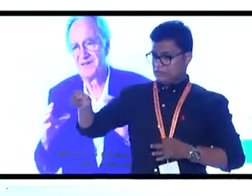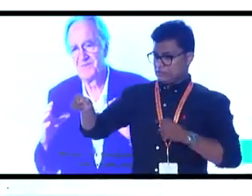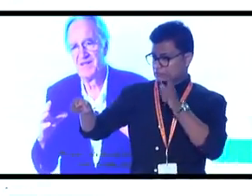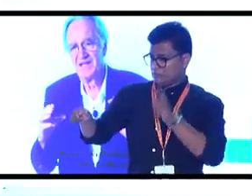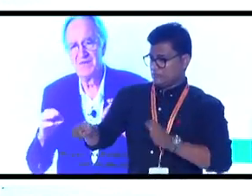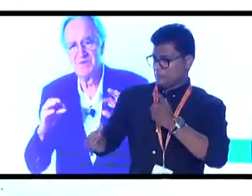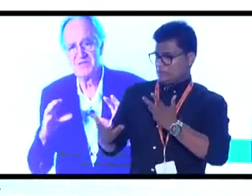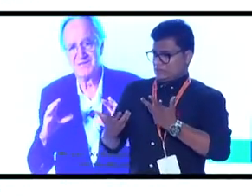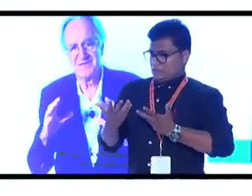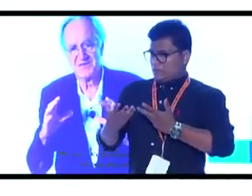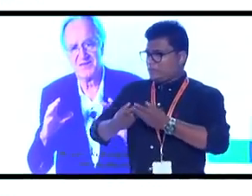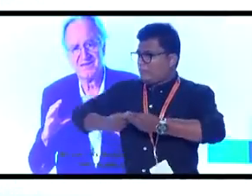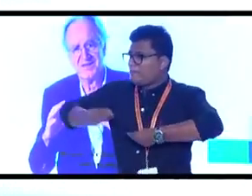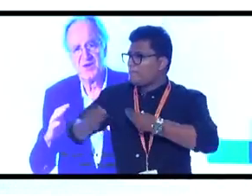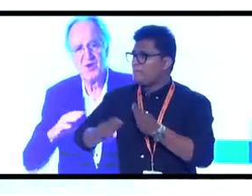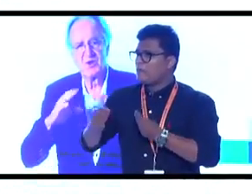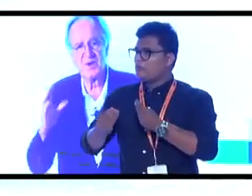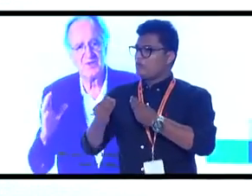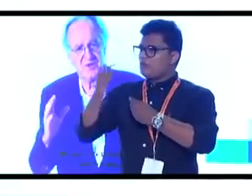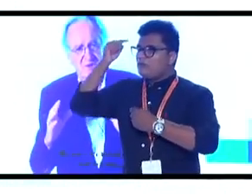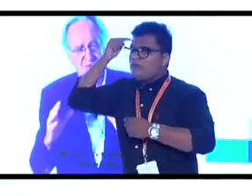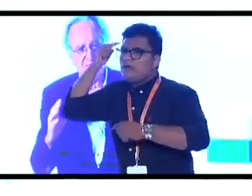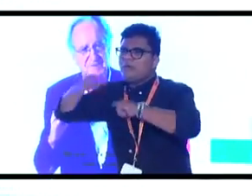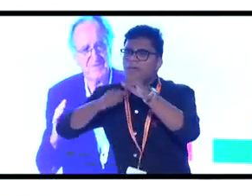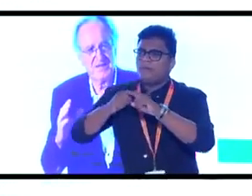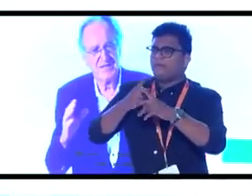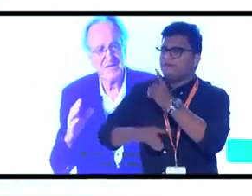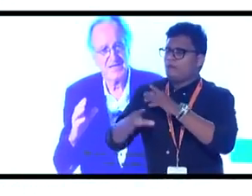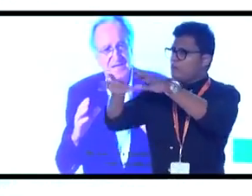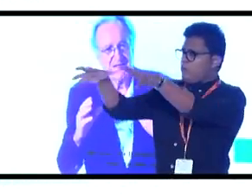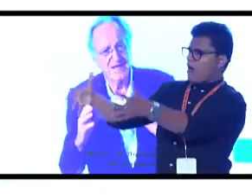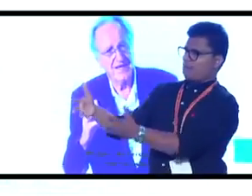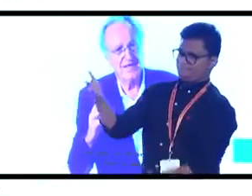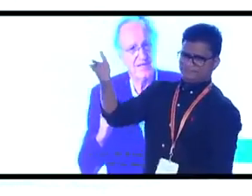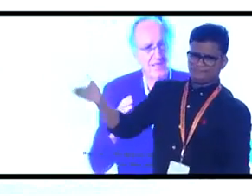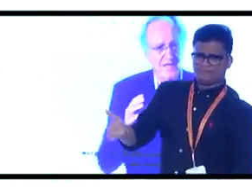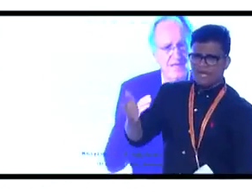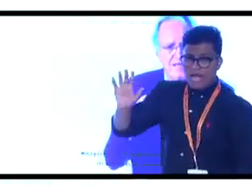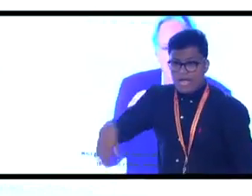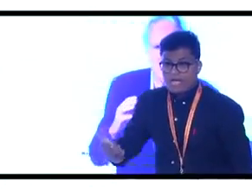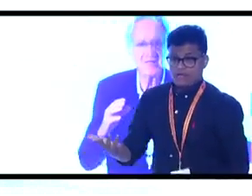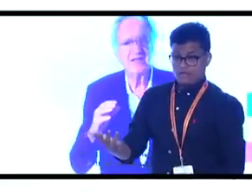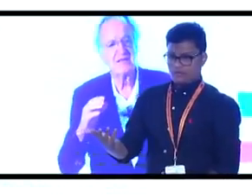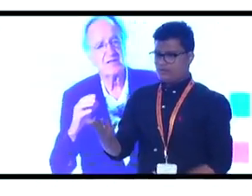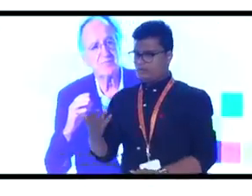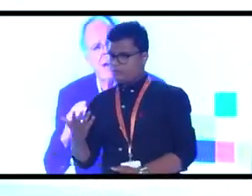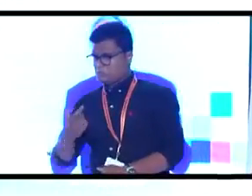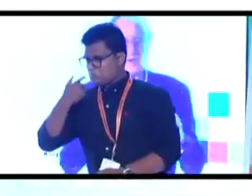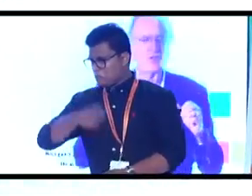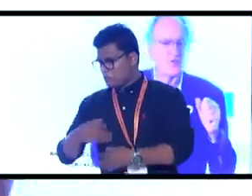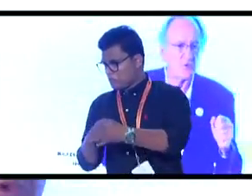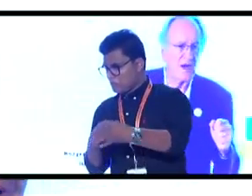in businesses all around the globe that had the empathy, the